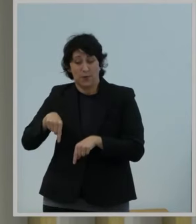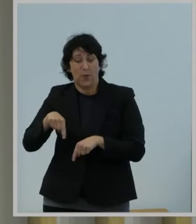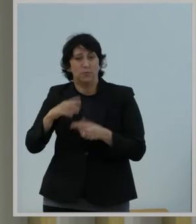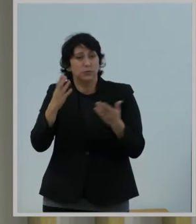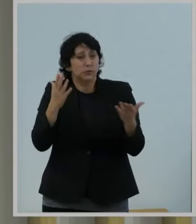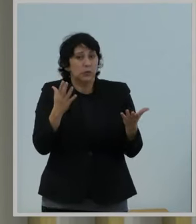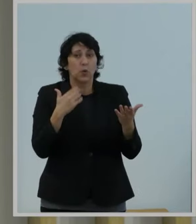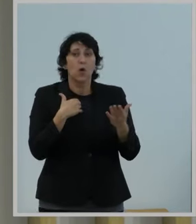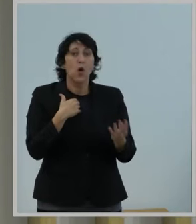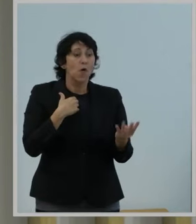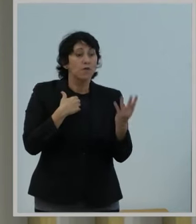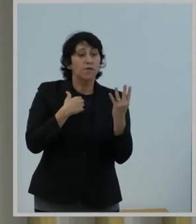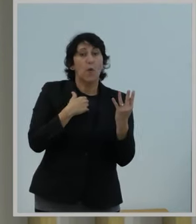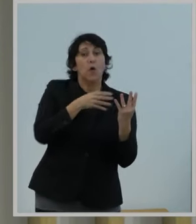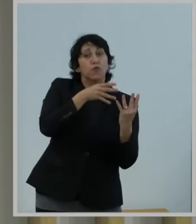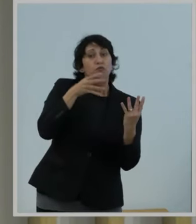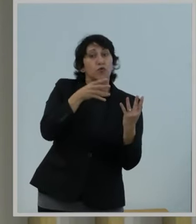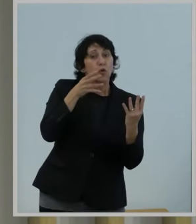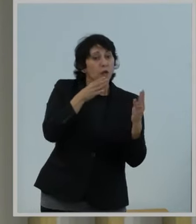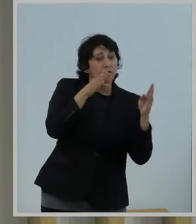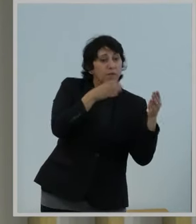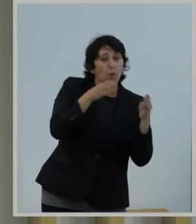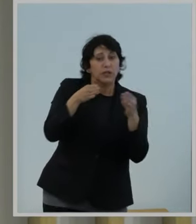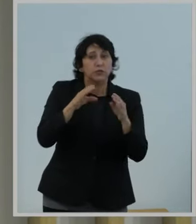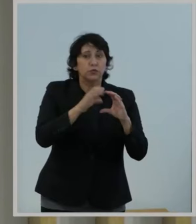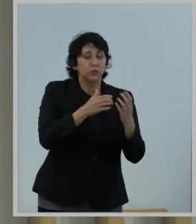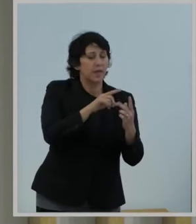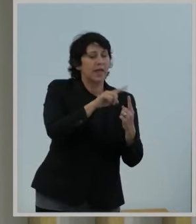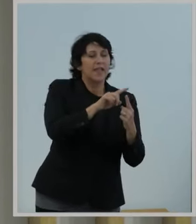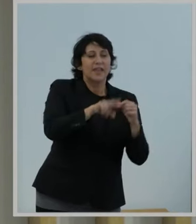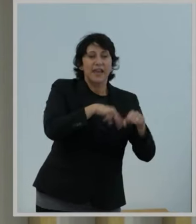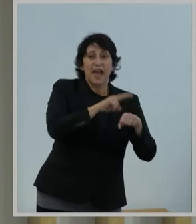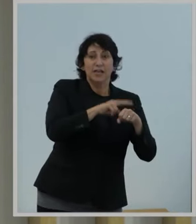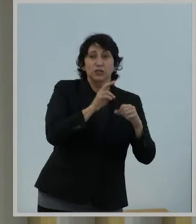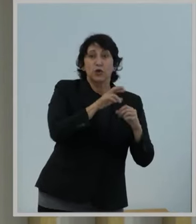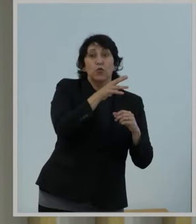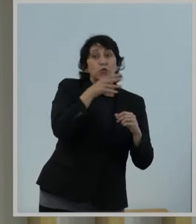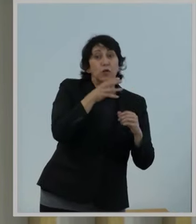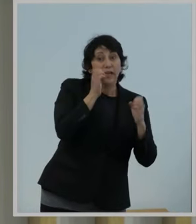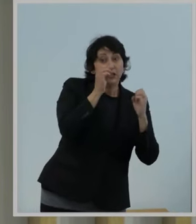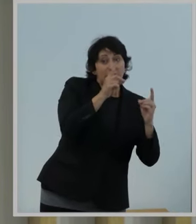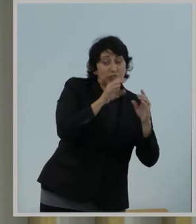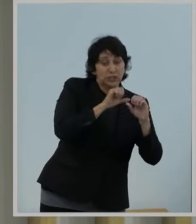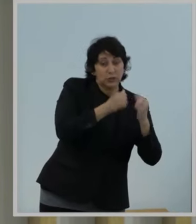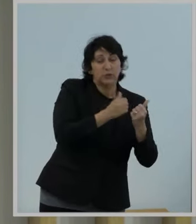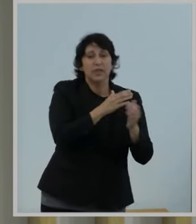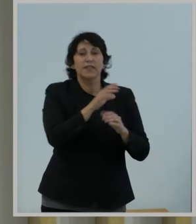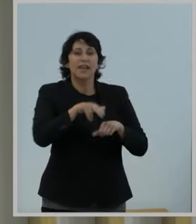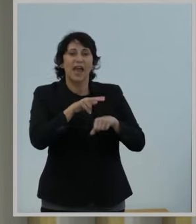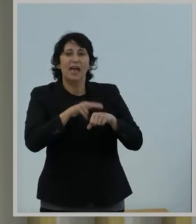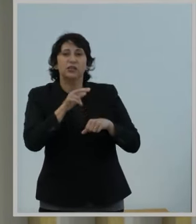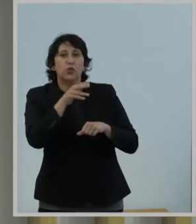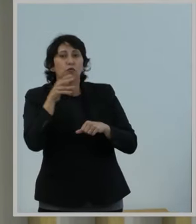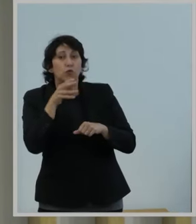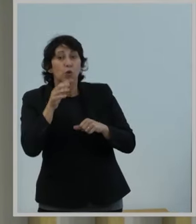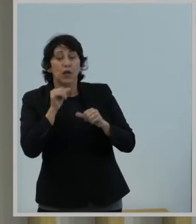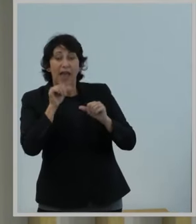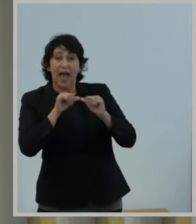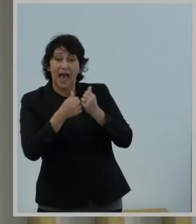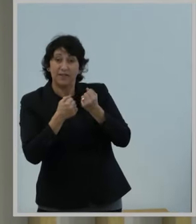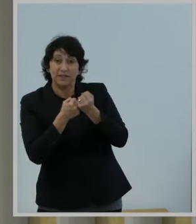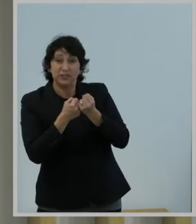why four rural focused education groups, the National Rural Education Association, the National Rural Education Advocacy